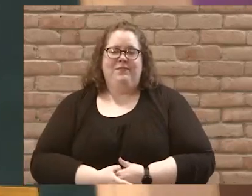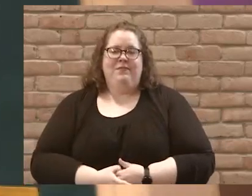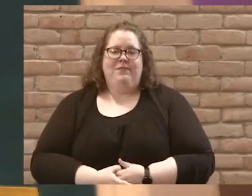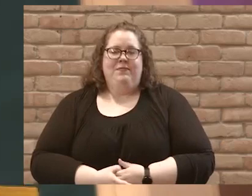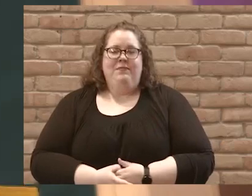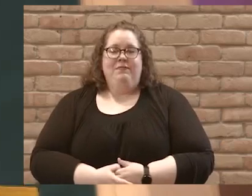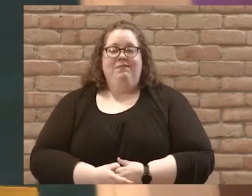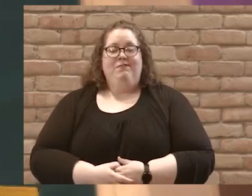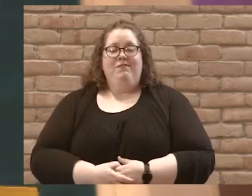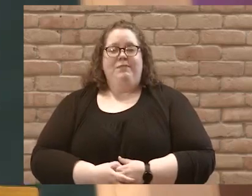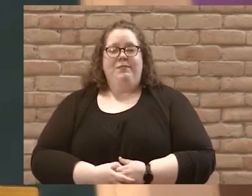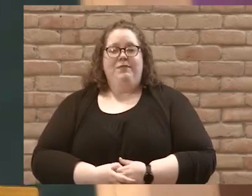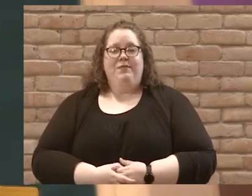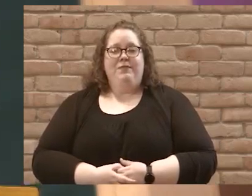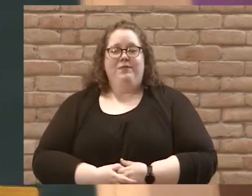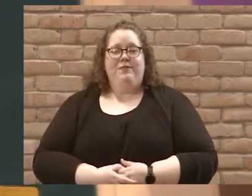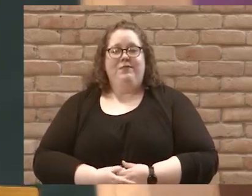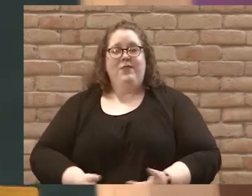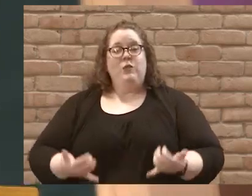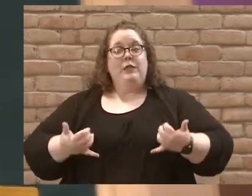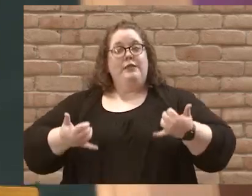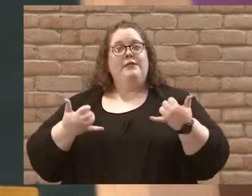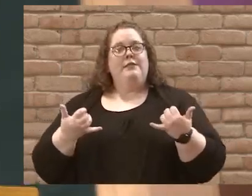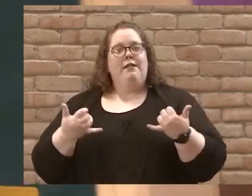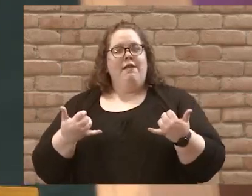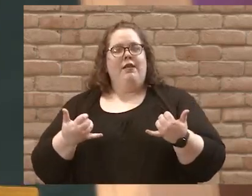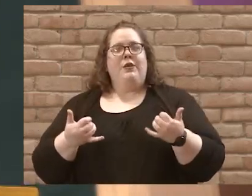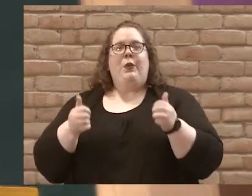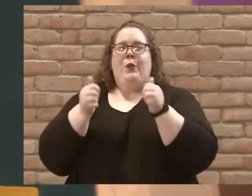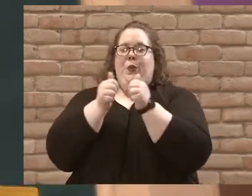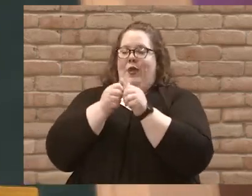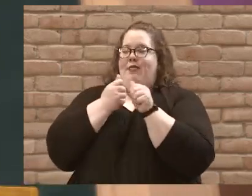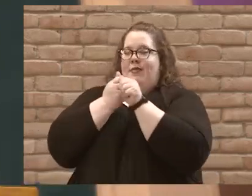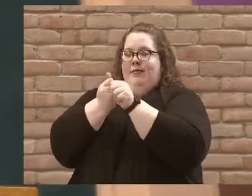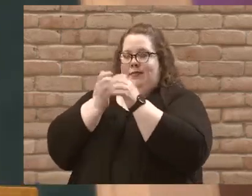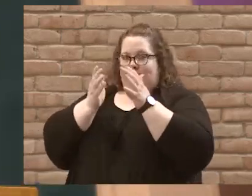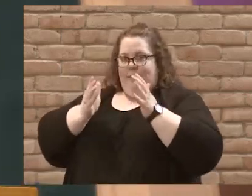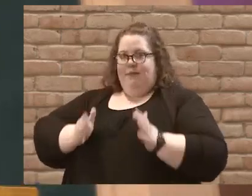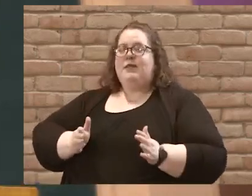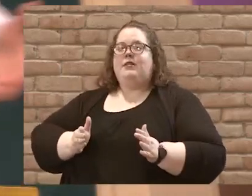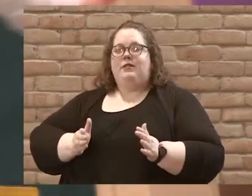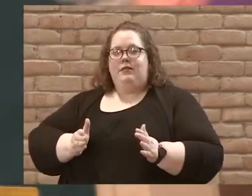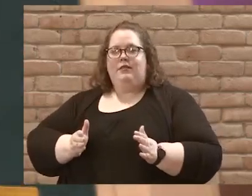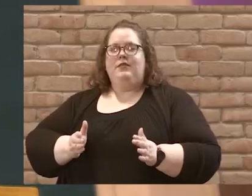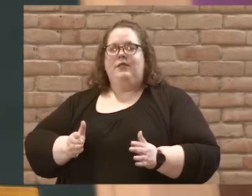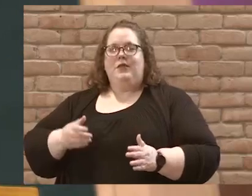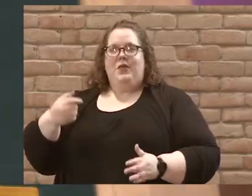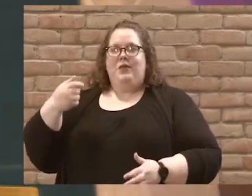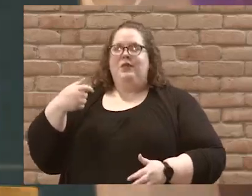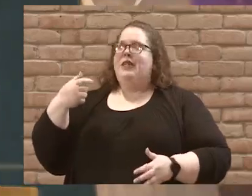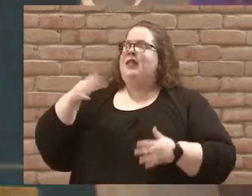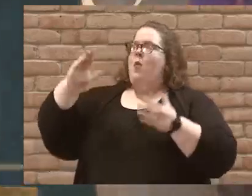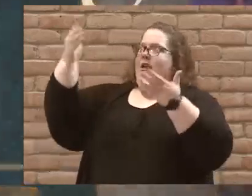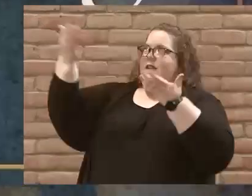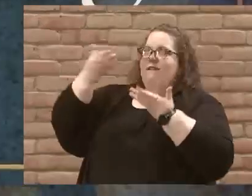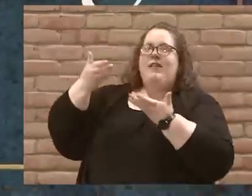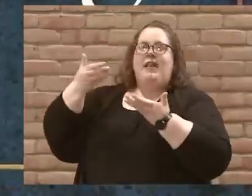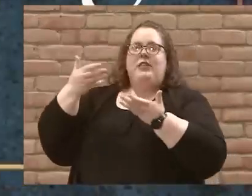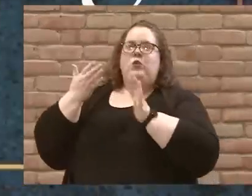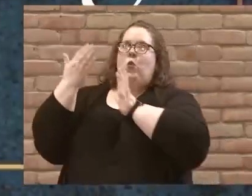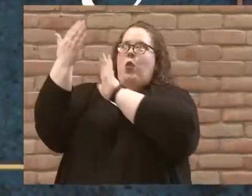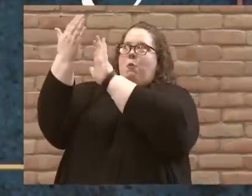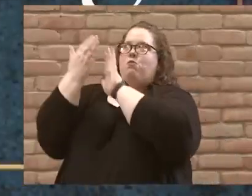And so today, with the disciples, we're invited into the presence of